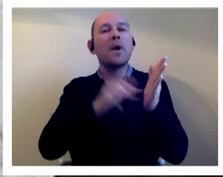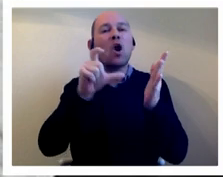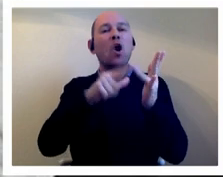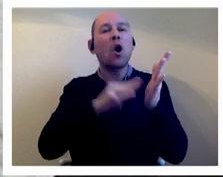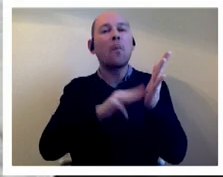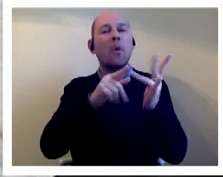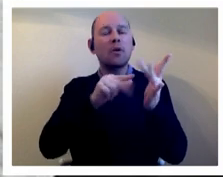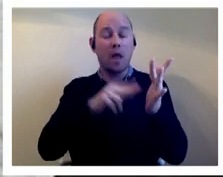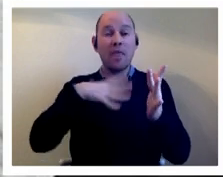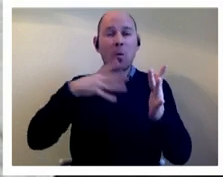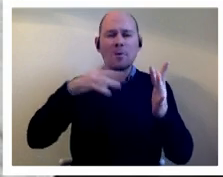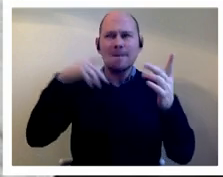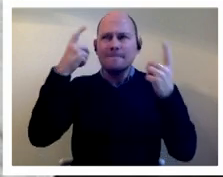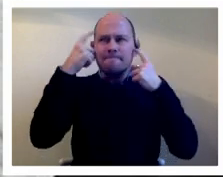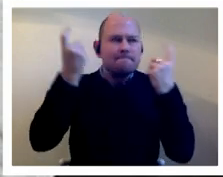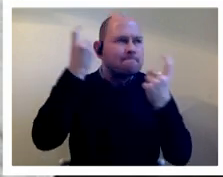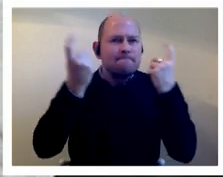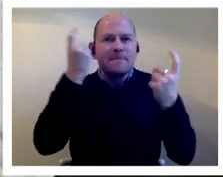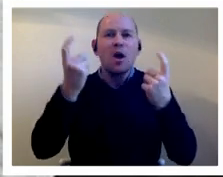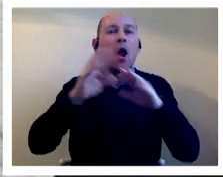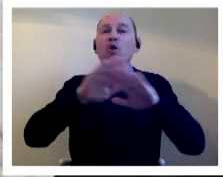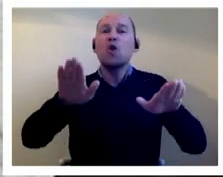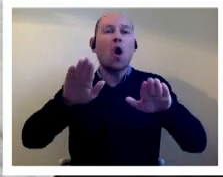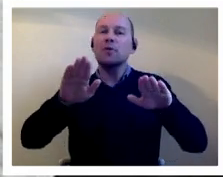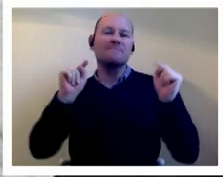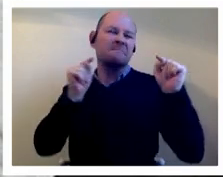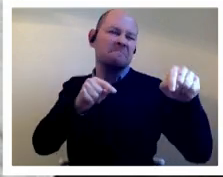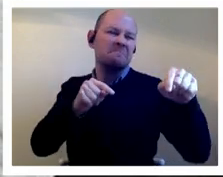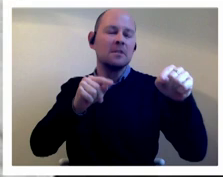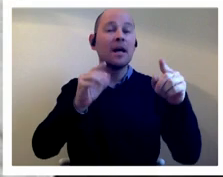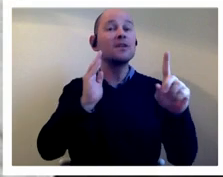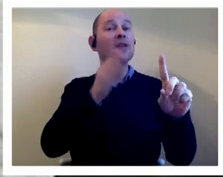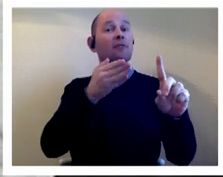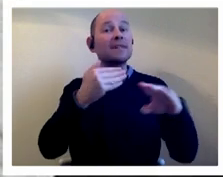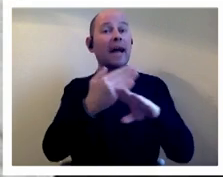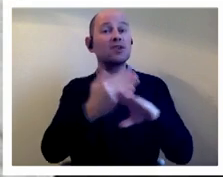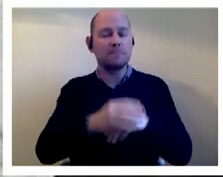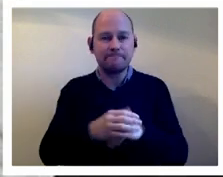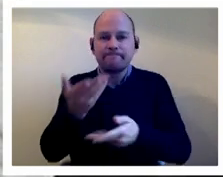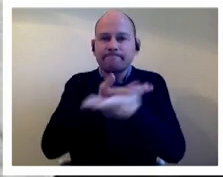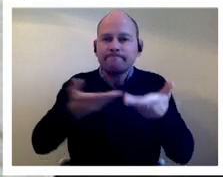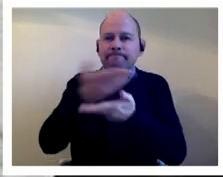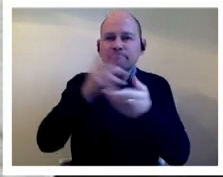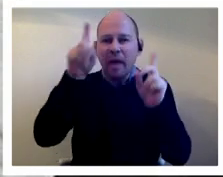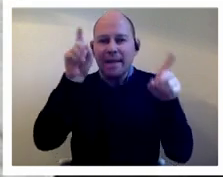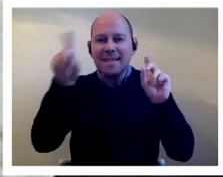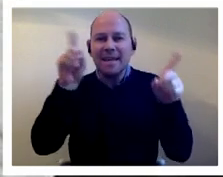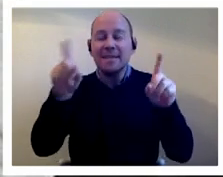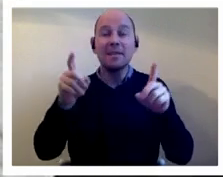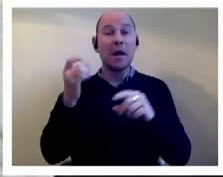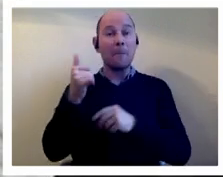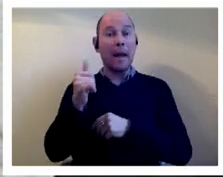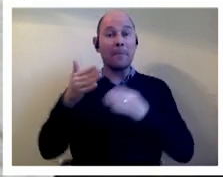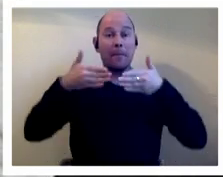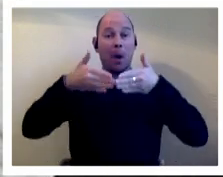non-violent direct action and they discussed various ideas and one which involved using a boat to board westminster